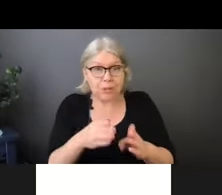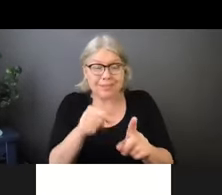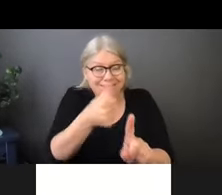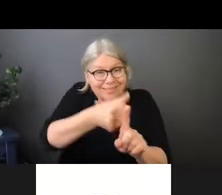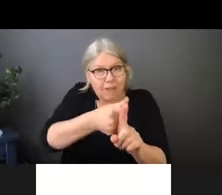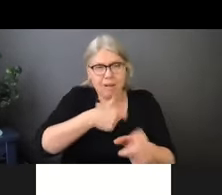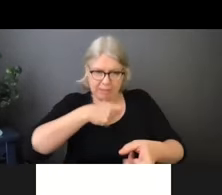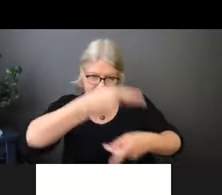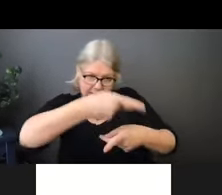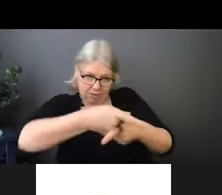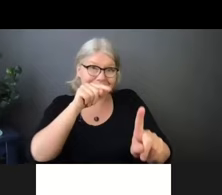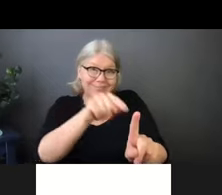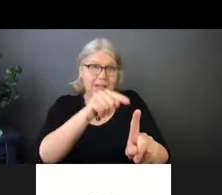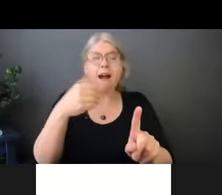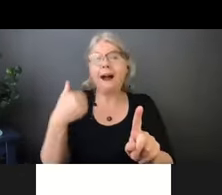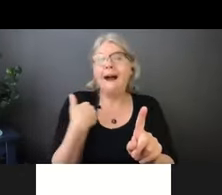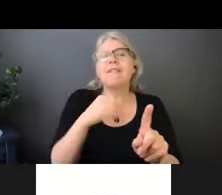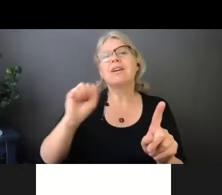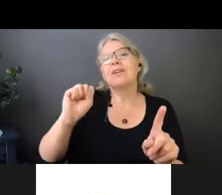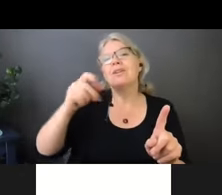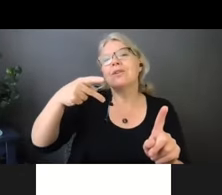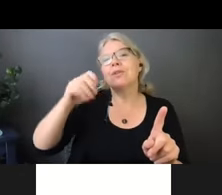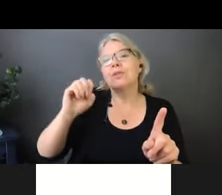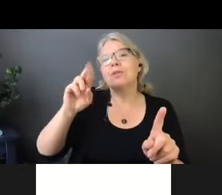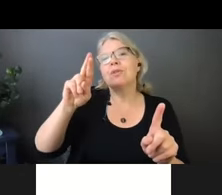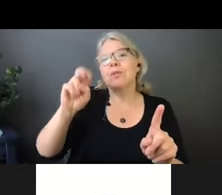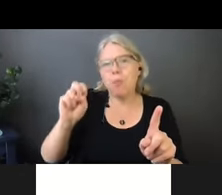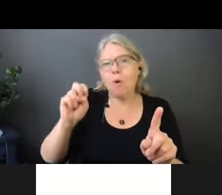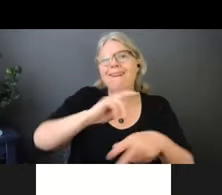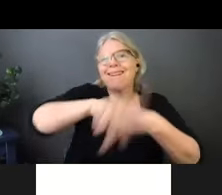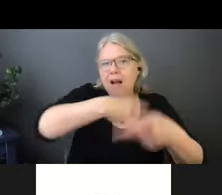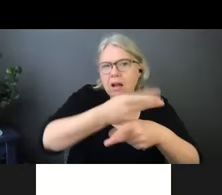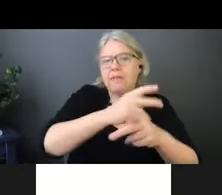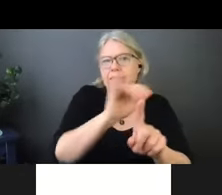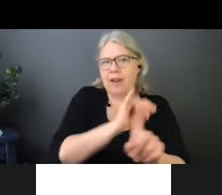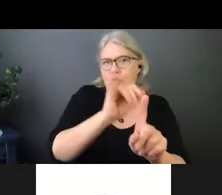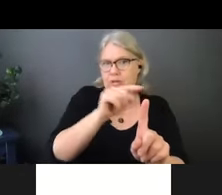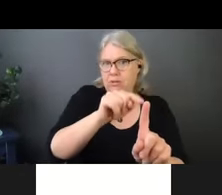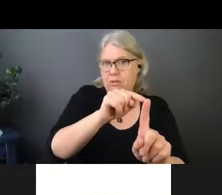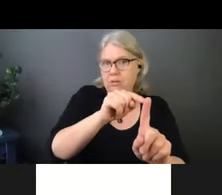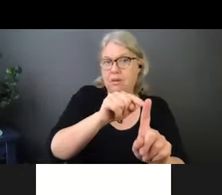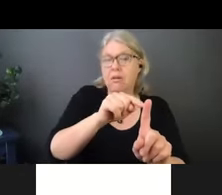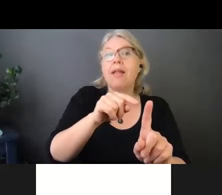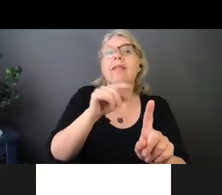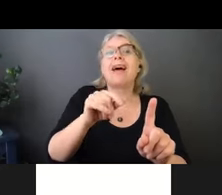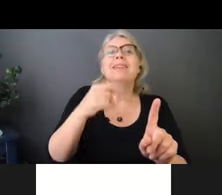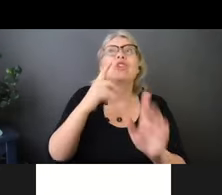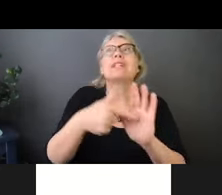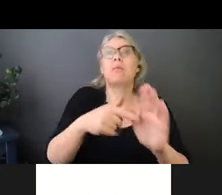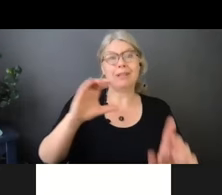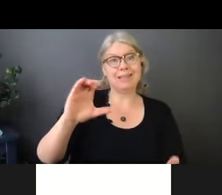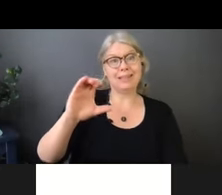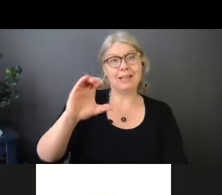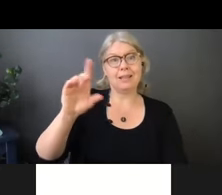infection, C. difficile or C. diff is called, and you have to use soap and water because alcohol-based hand rubs won't work